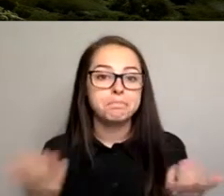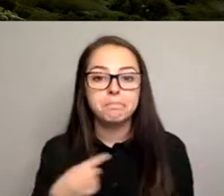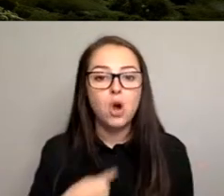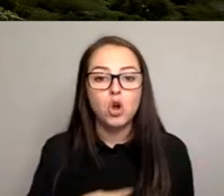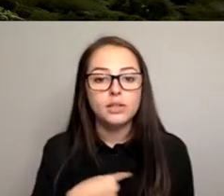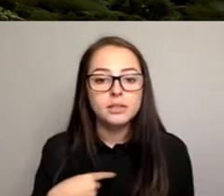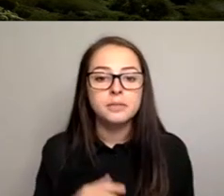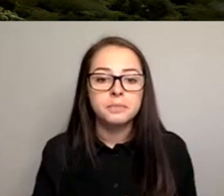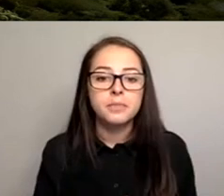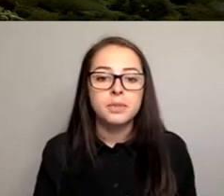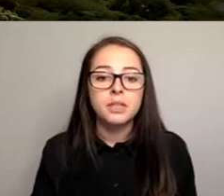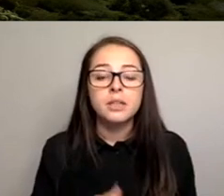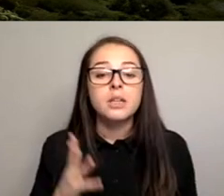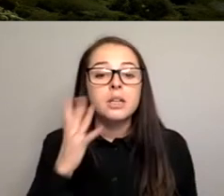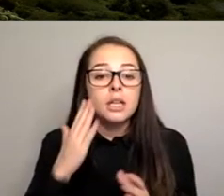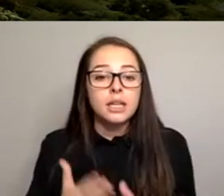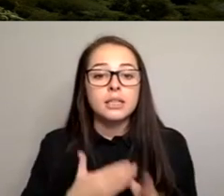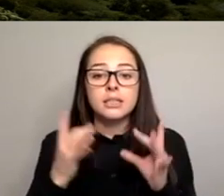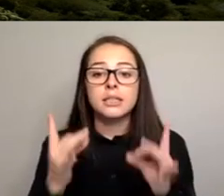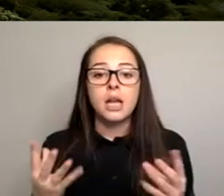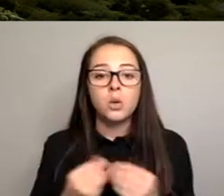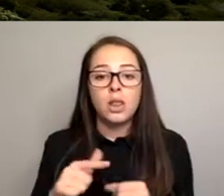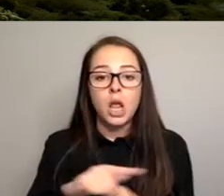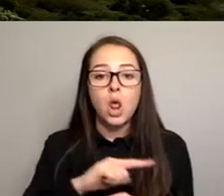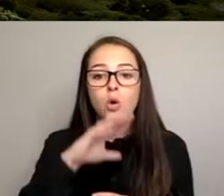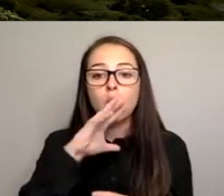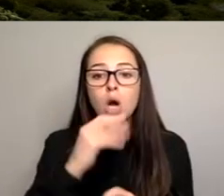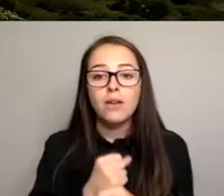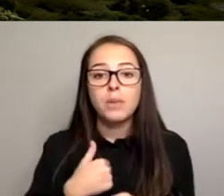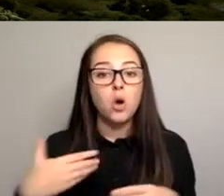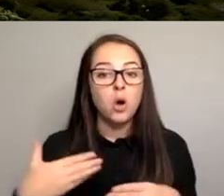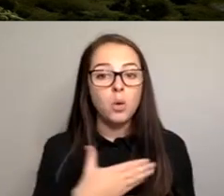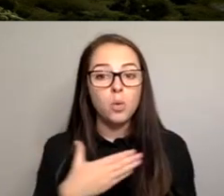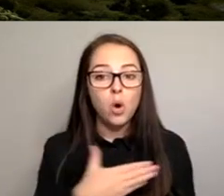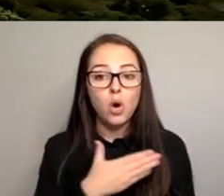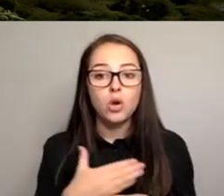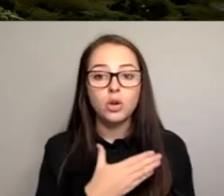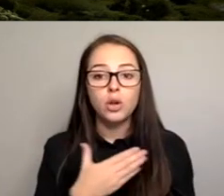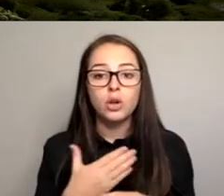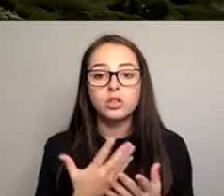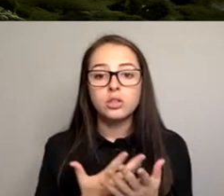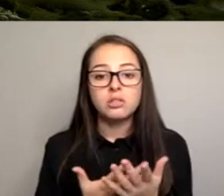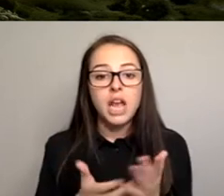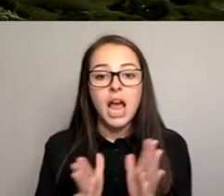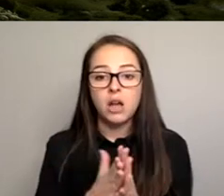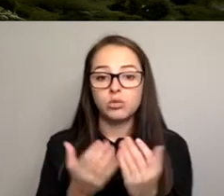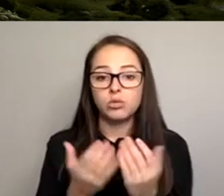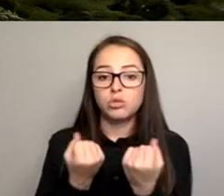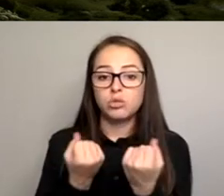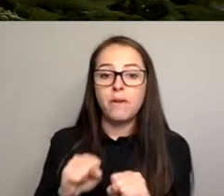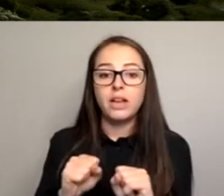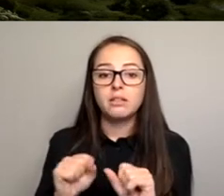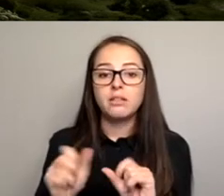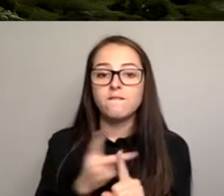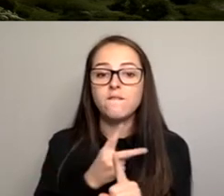initially, when I started in local government, I worked on initiatives such as preventing violence against women through initial awareness